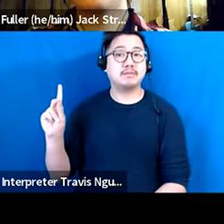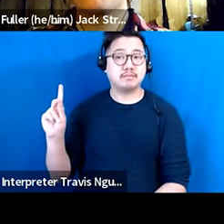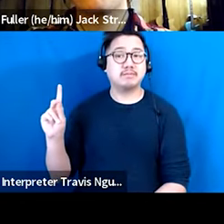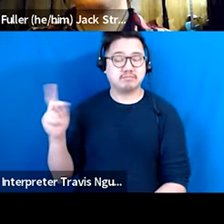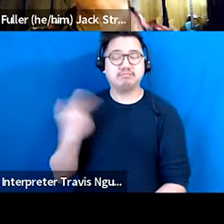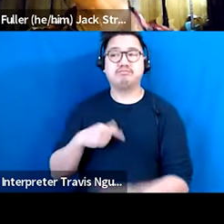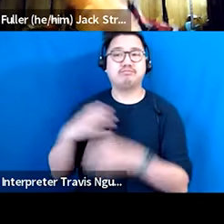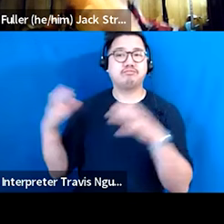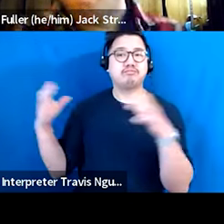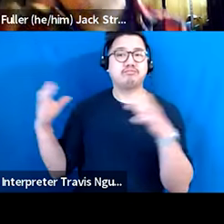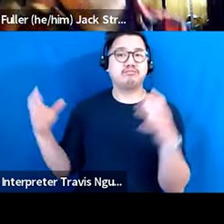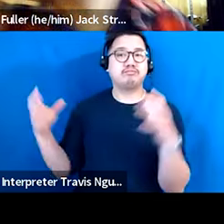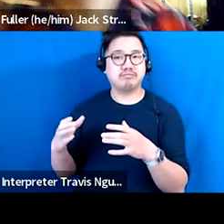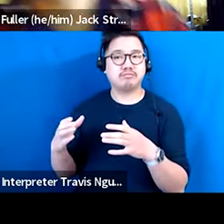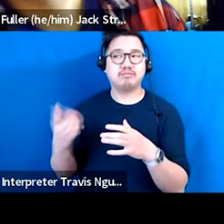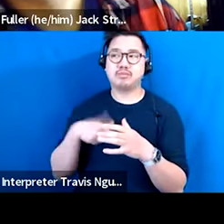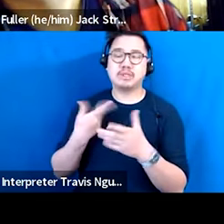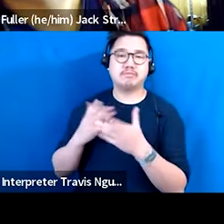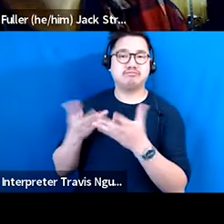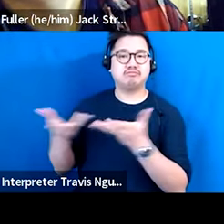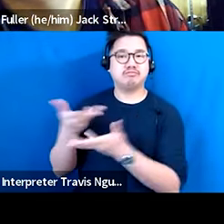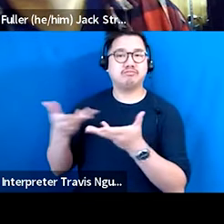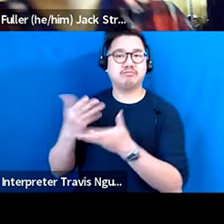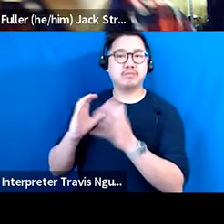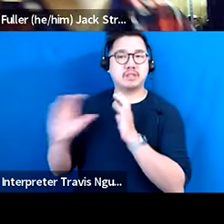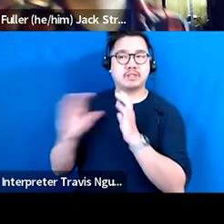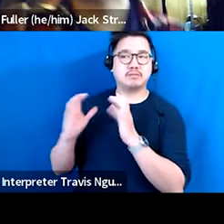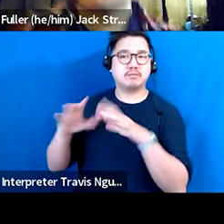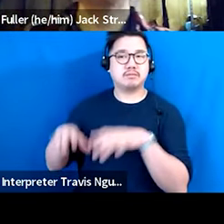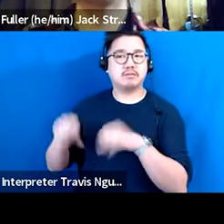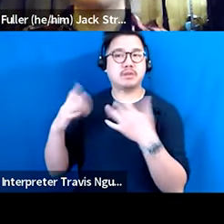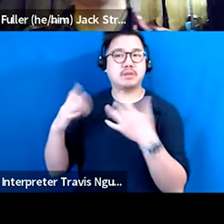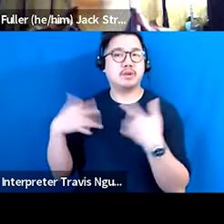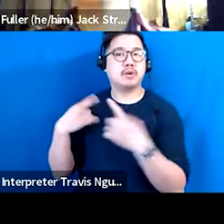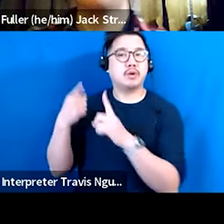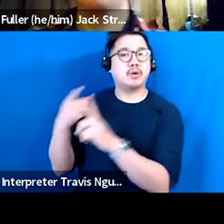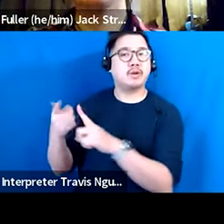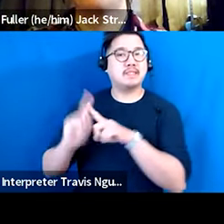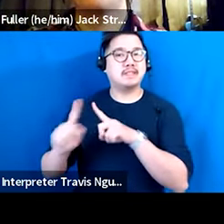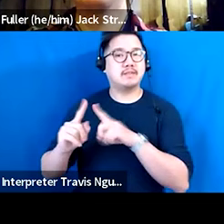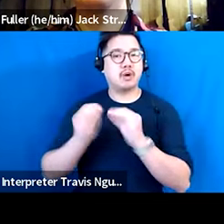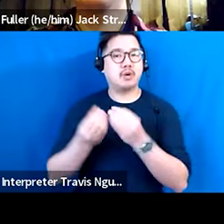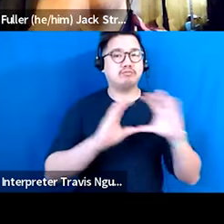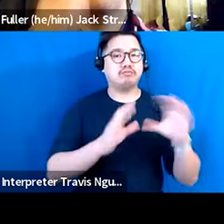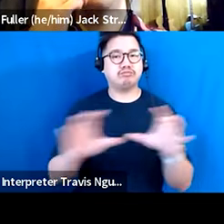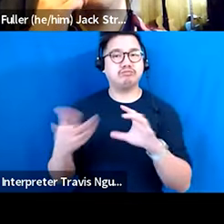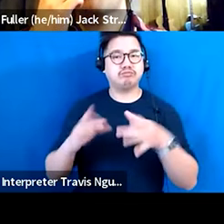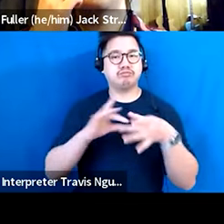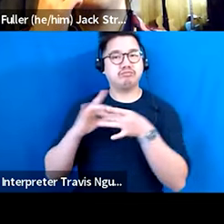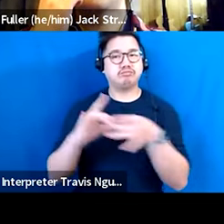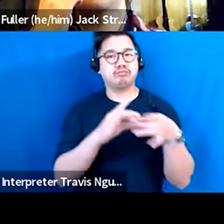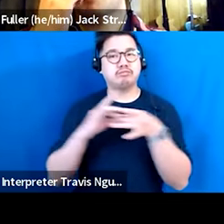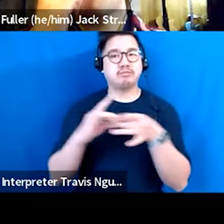events, and communications, the goal is to deepen ties between organizations, provide capacity building,